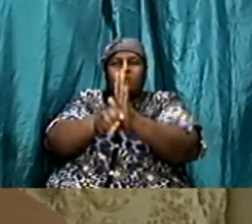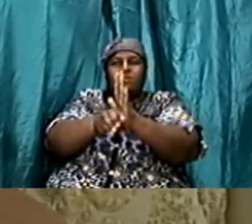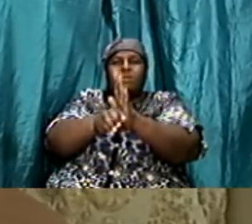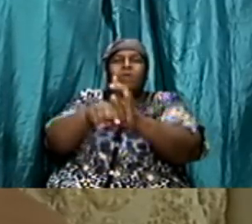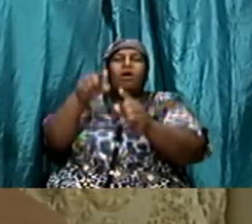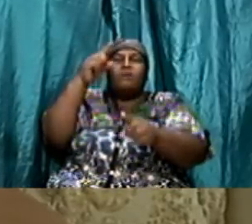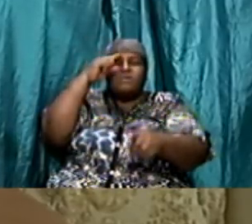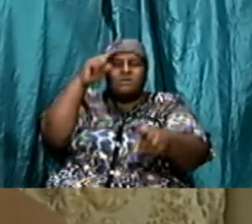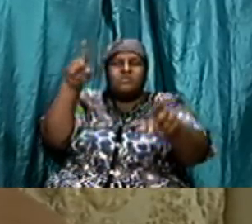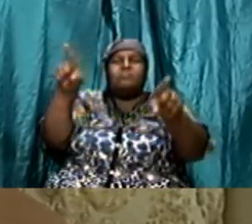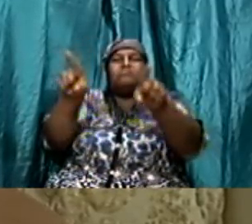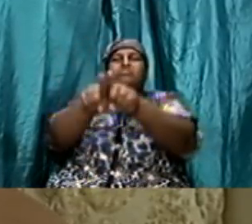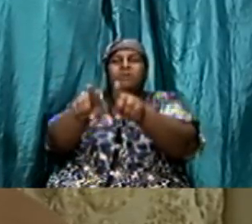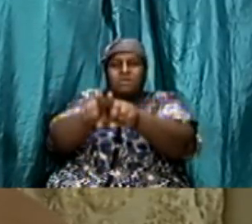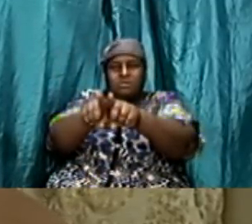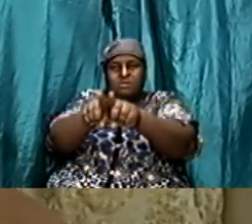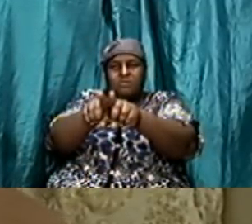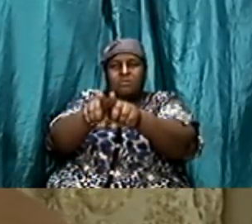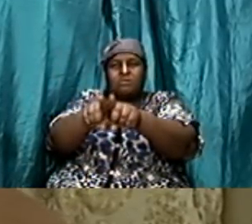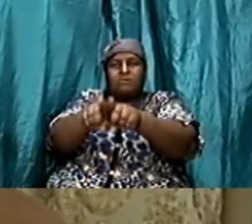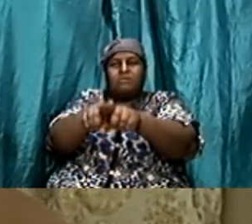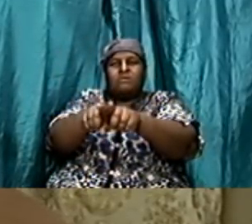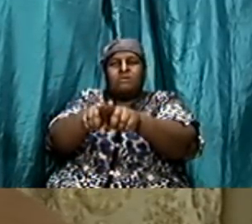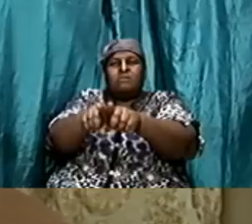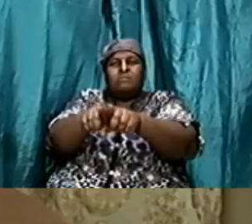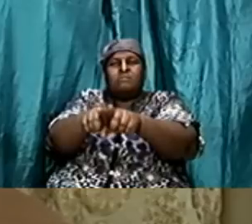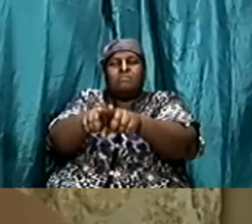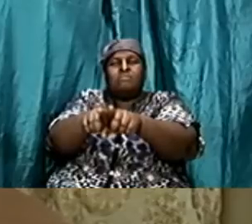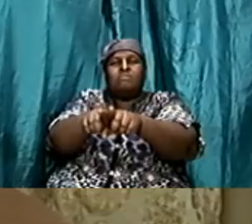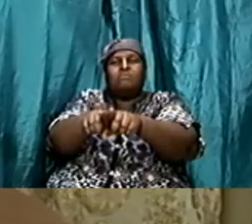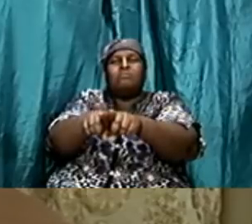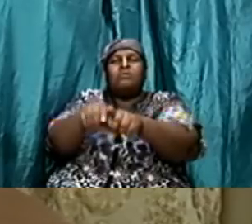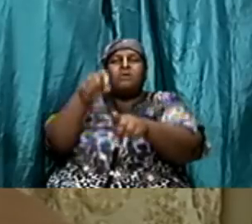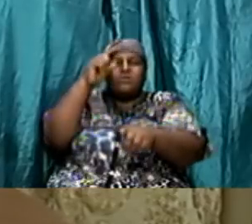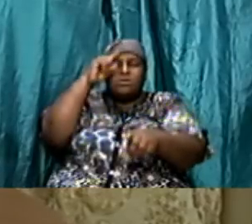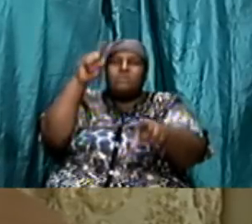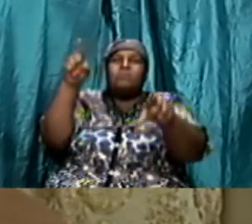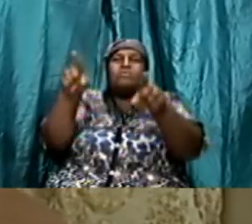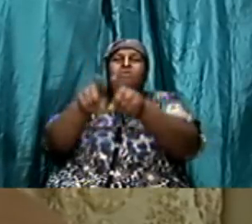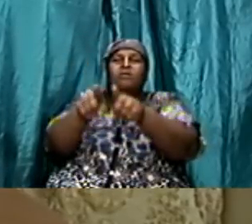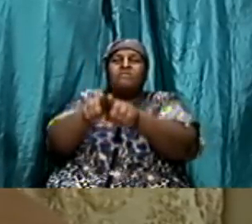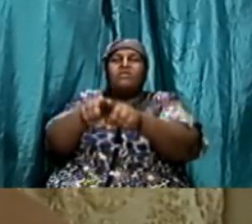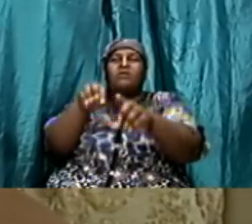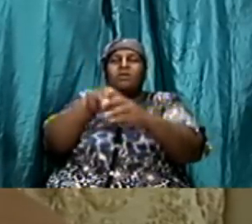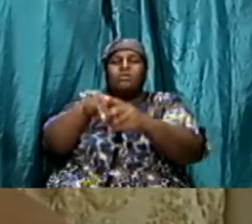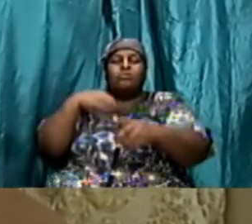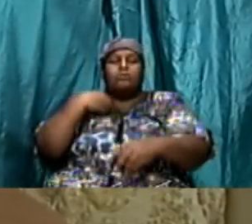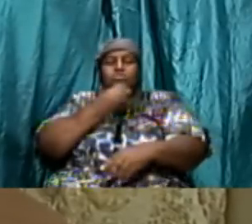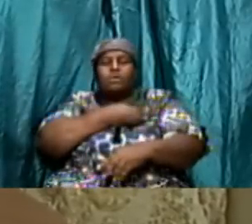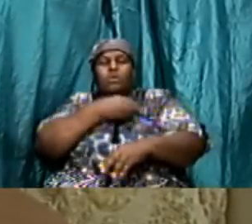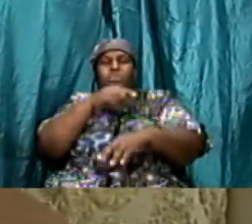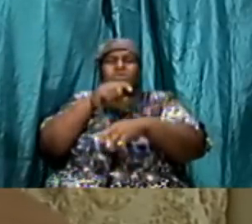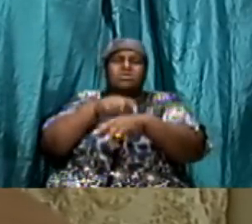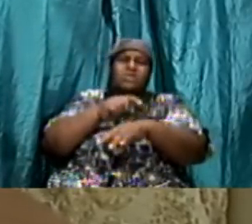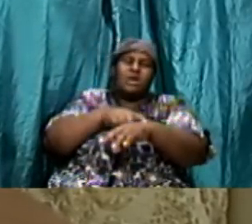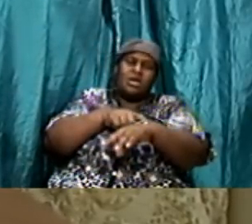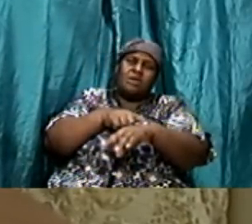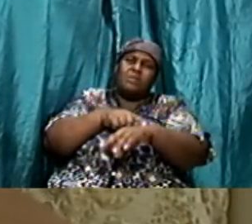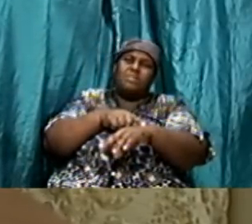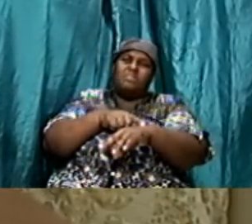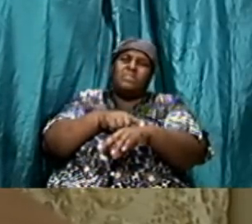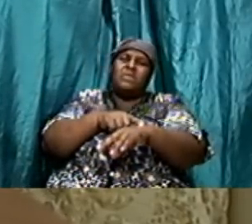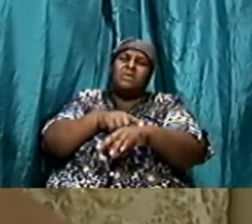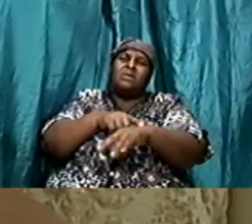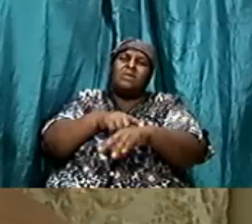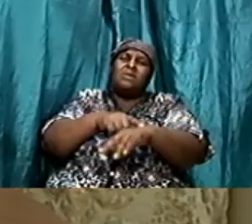arrangement uh we did say for example that the covenant in our time would have been something like the constitution the